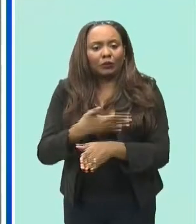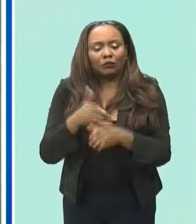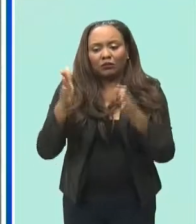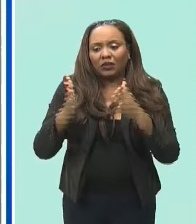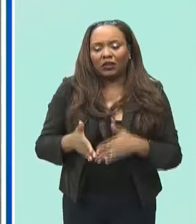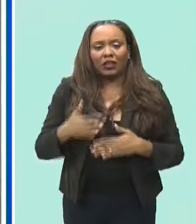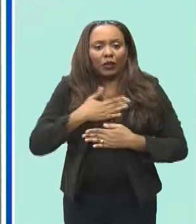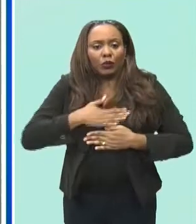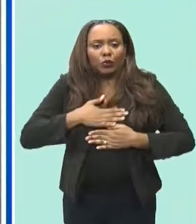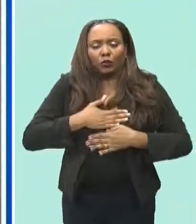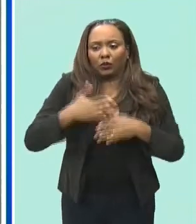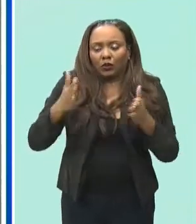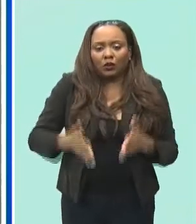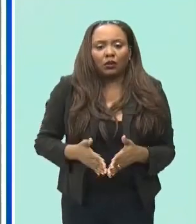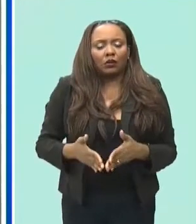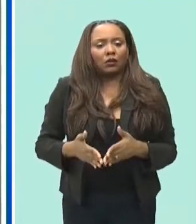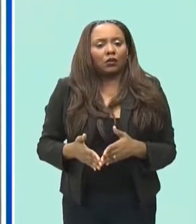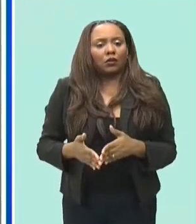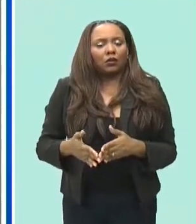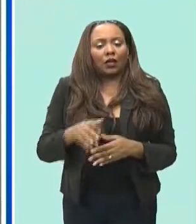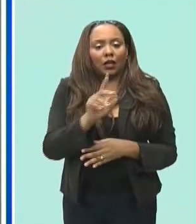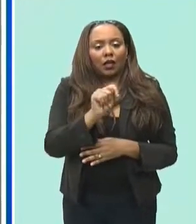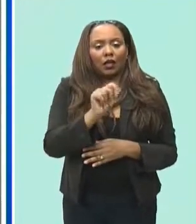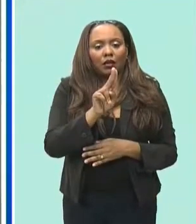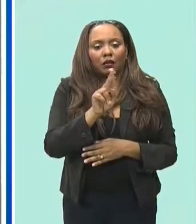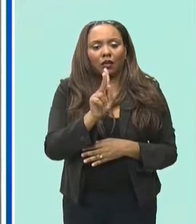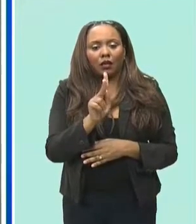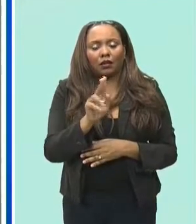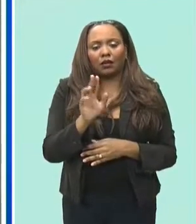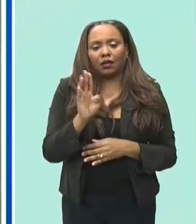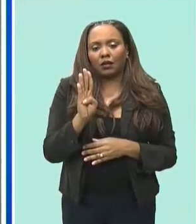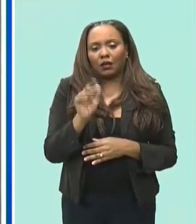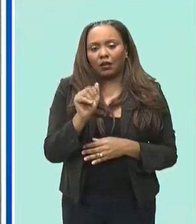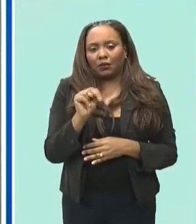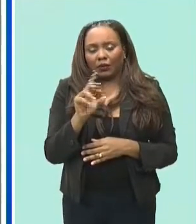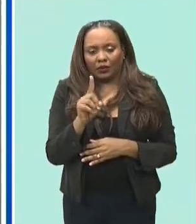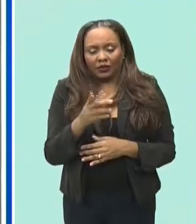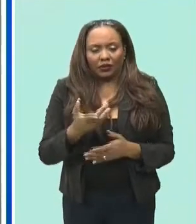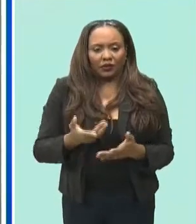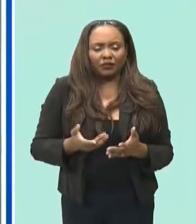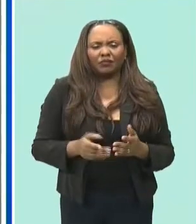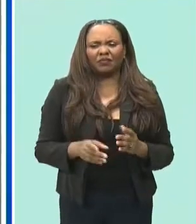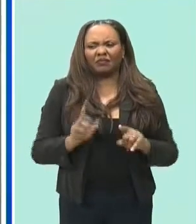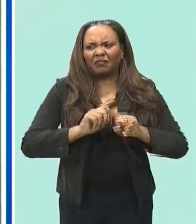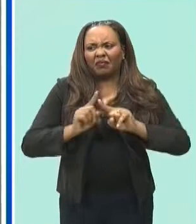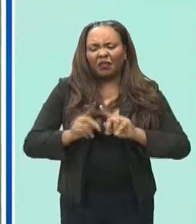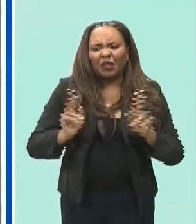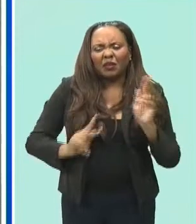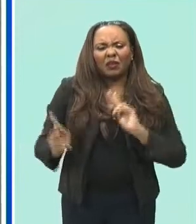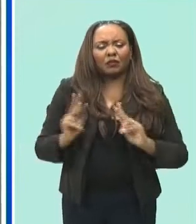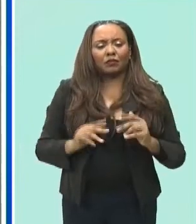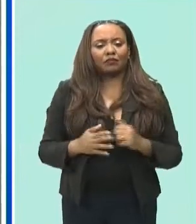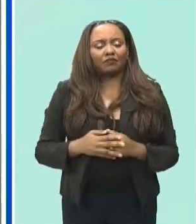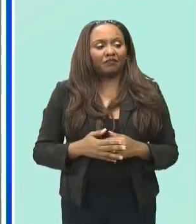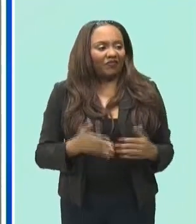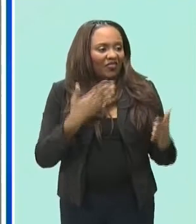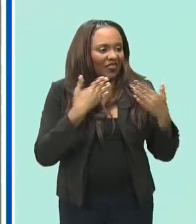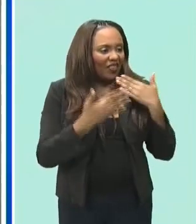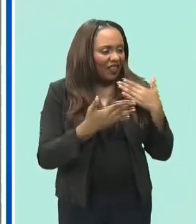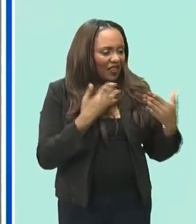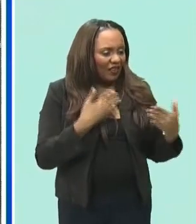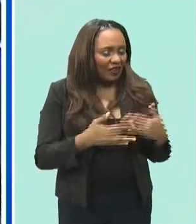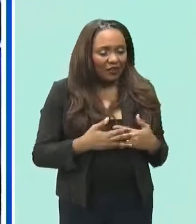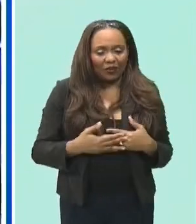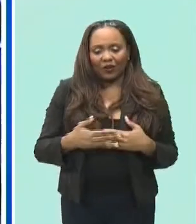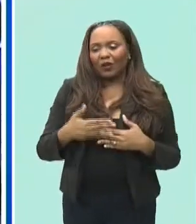and it includes a band a top band and talented creatives thank you very much and we wish barbados